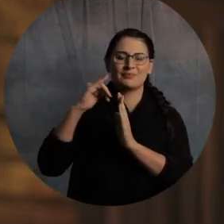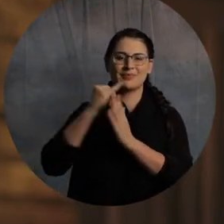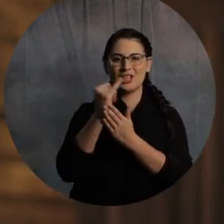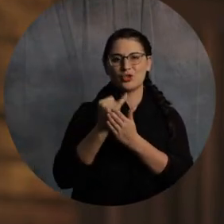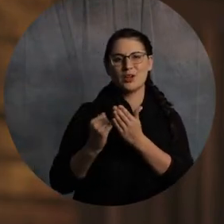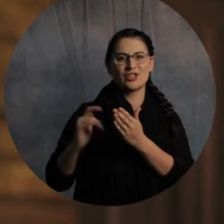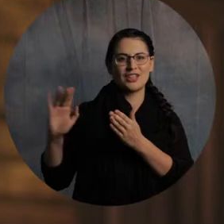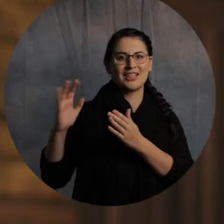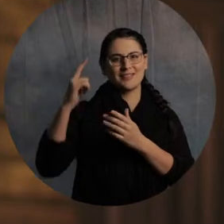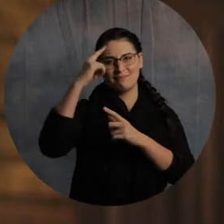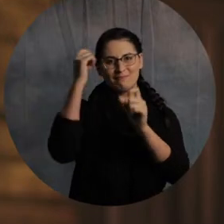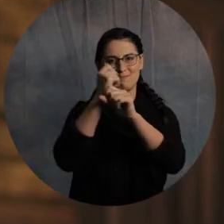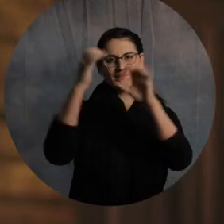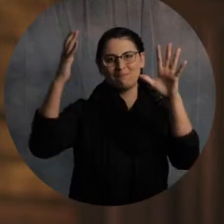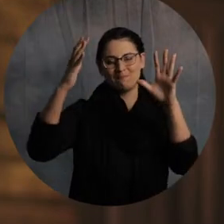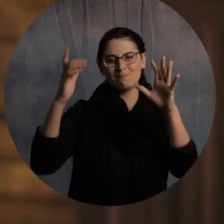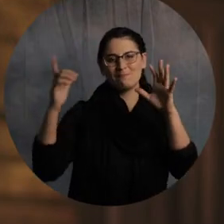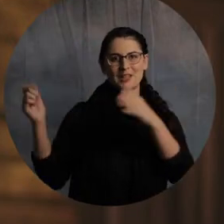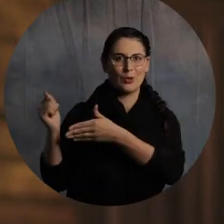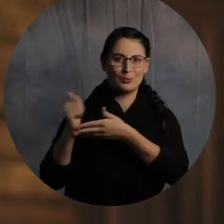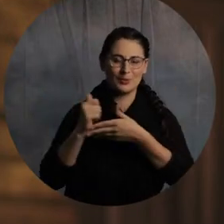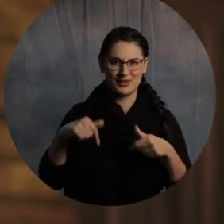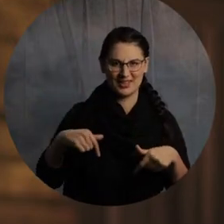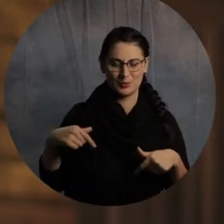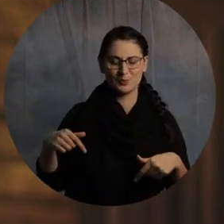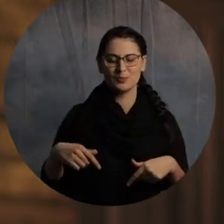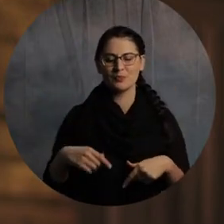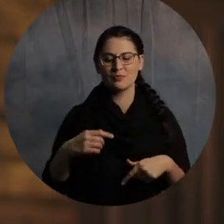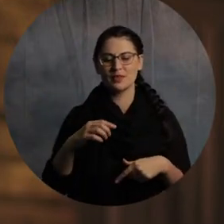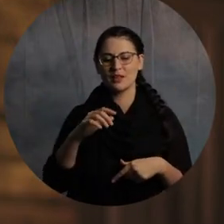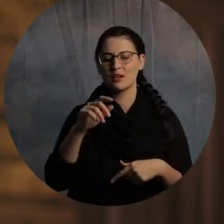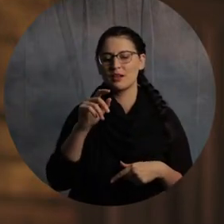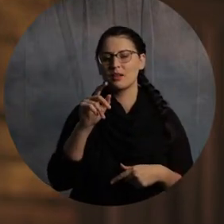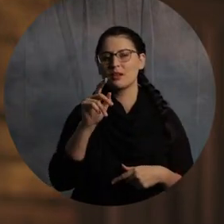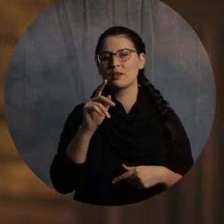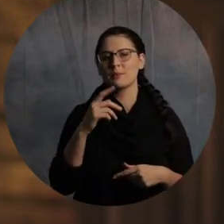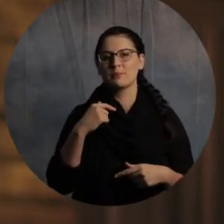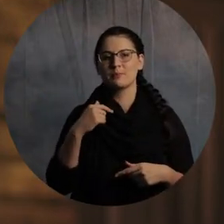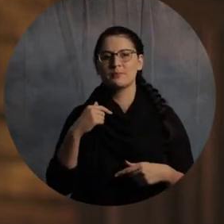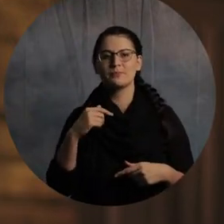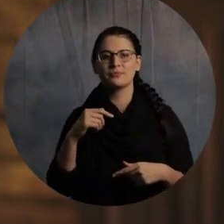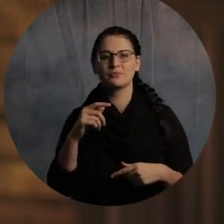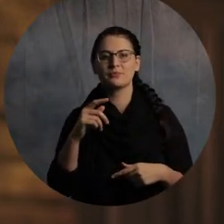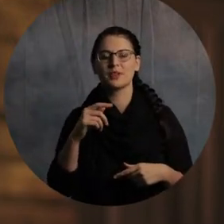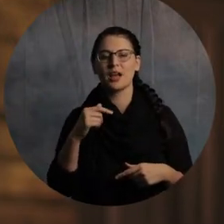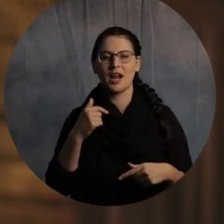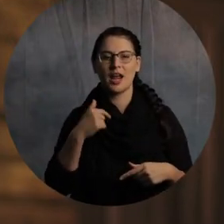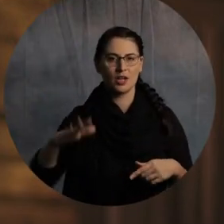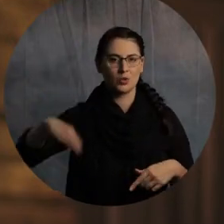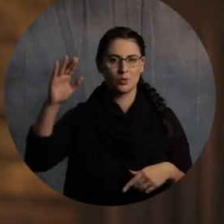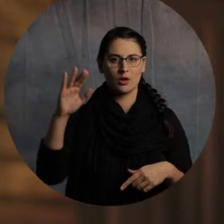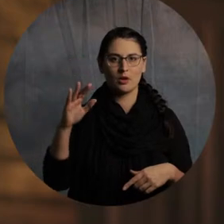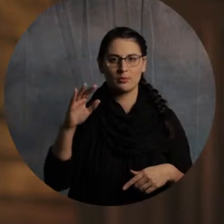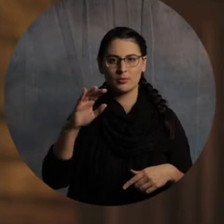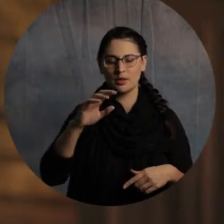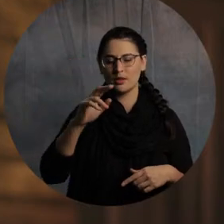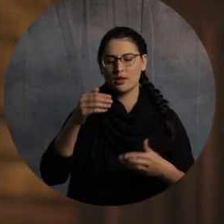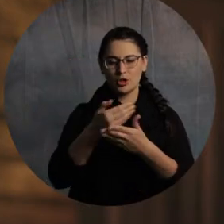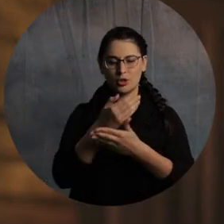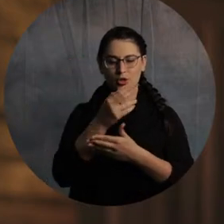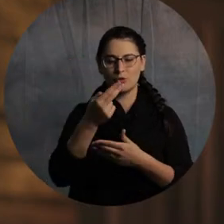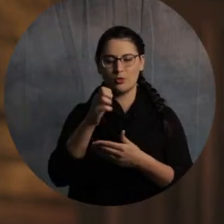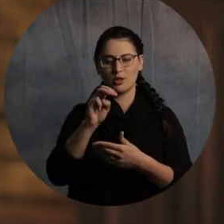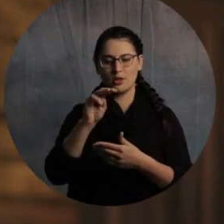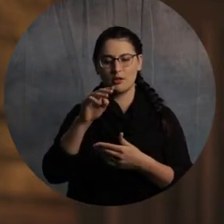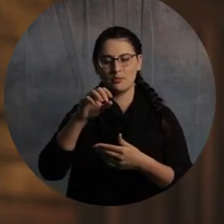because he's from East Tennessee, and he would think about this, all right, about kudzu, all right? So, I grew up in Hampton, Virginia, in the city, in the hood. We have no kudzu in the